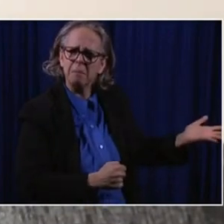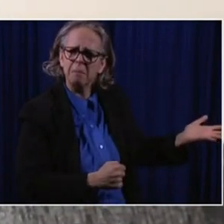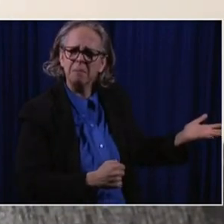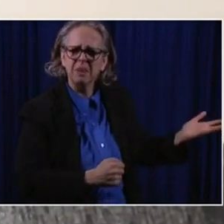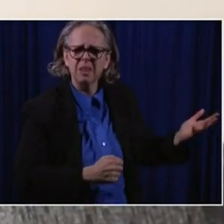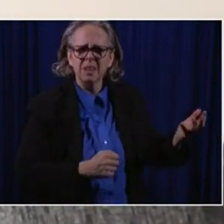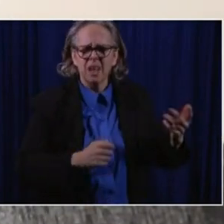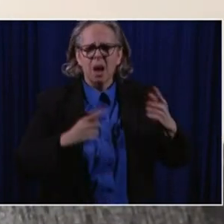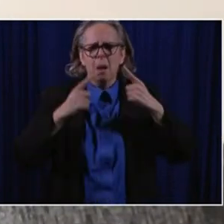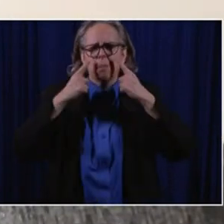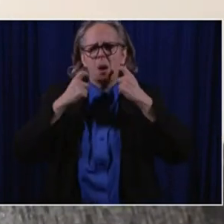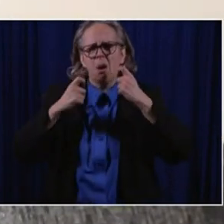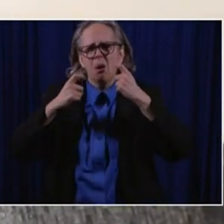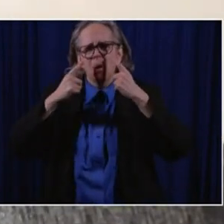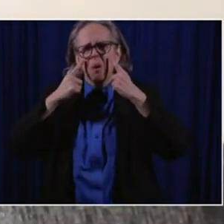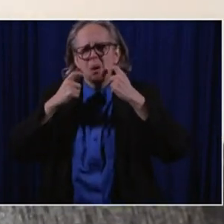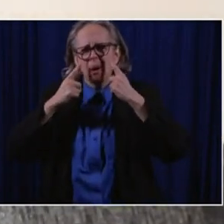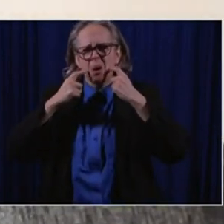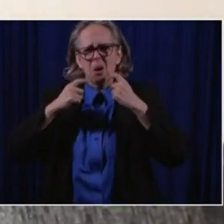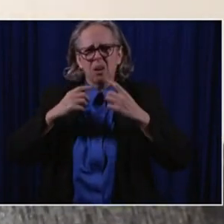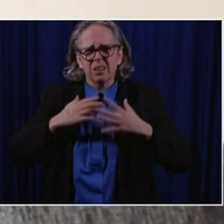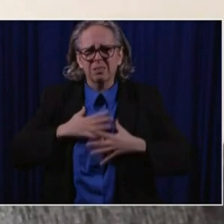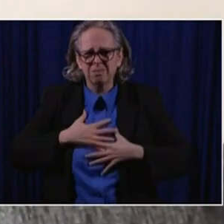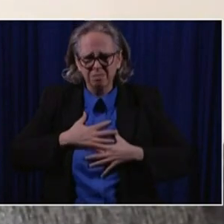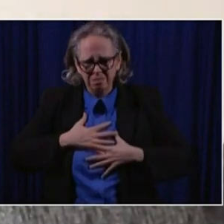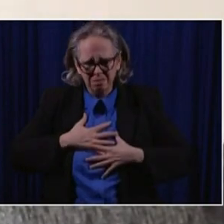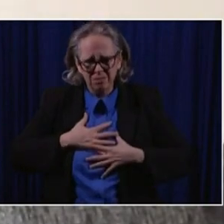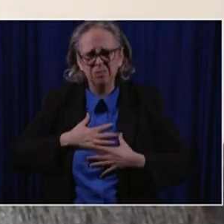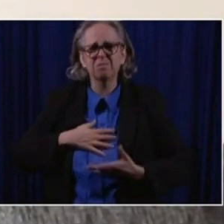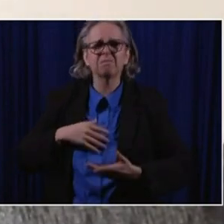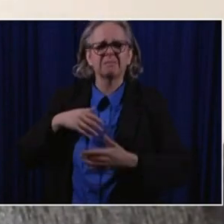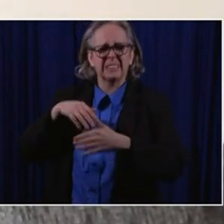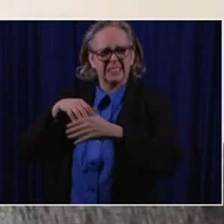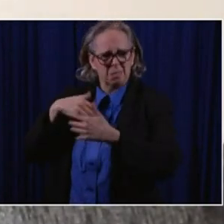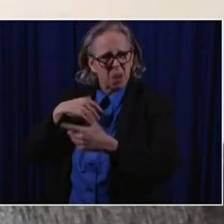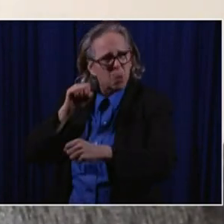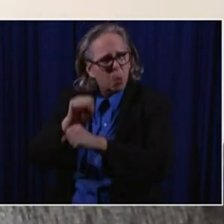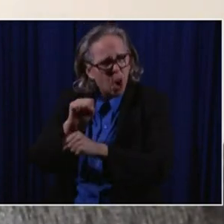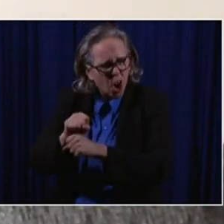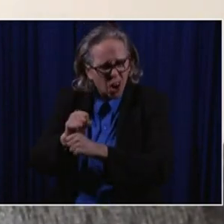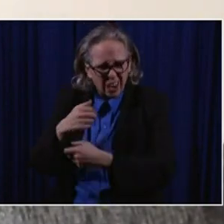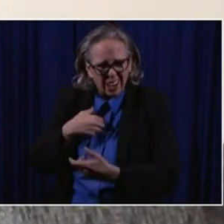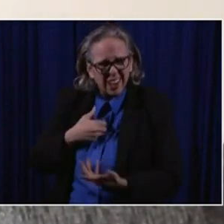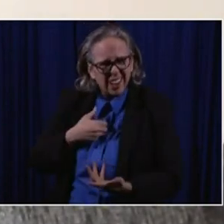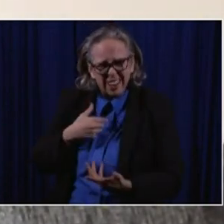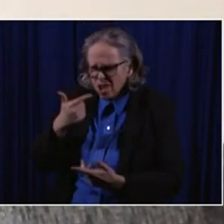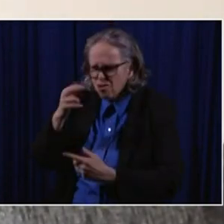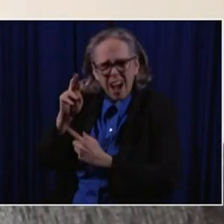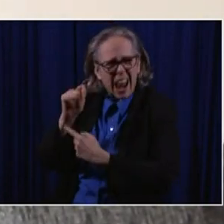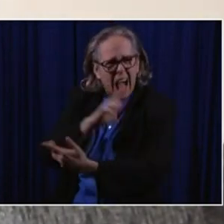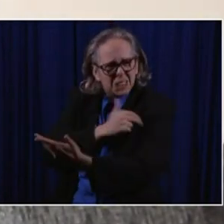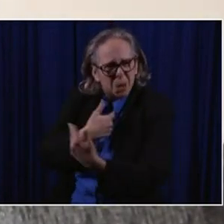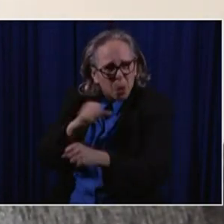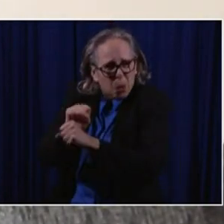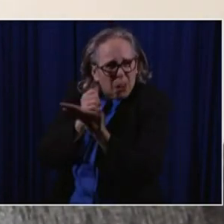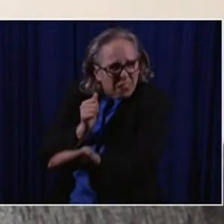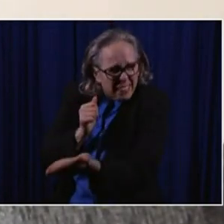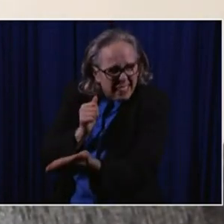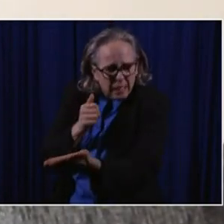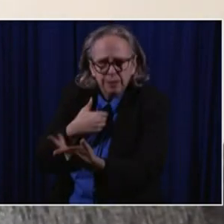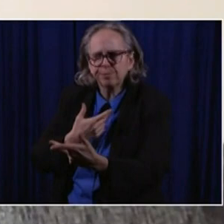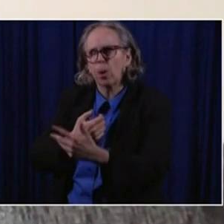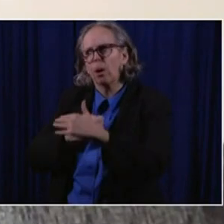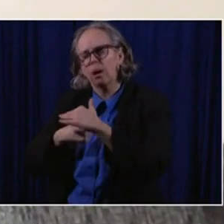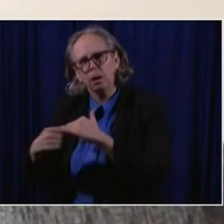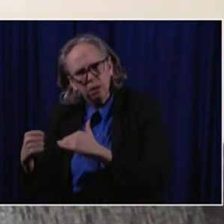they dropped me off at Grant where I work and I was admitted and they